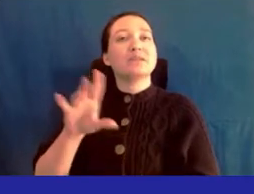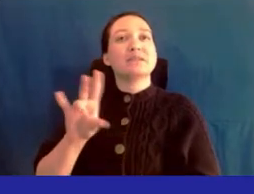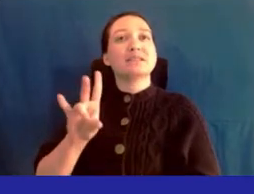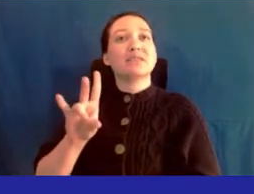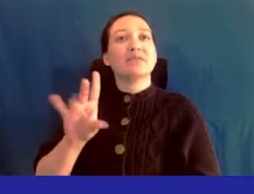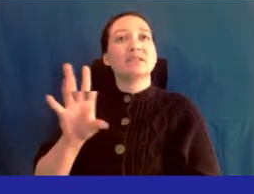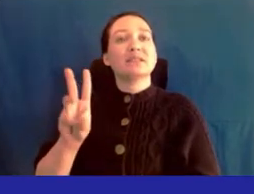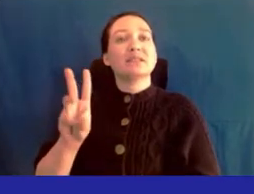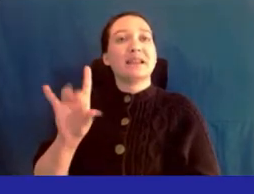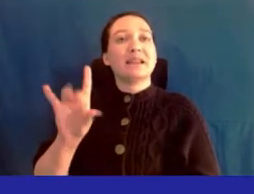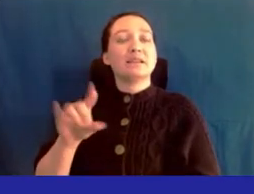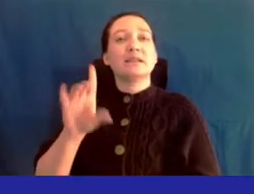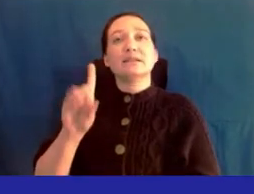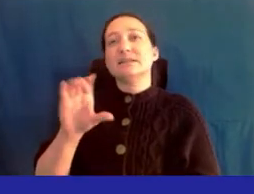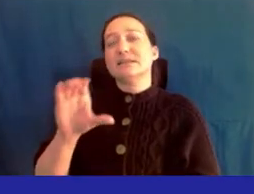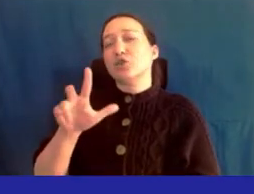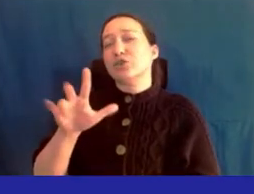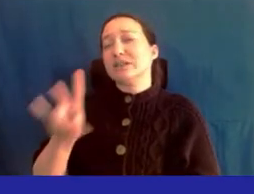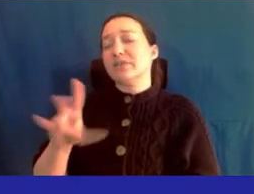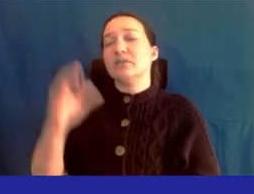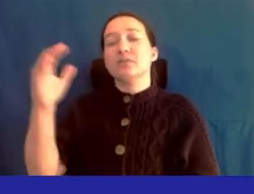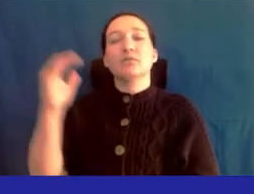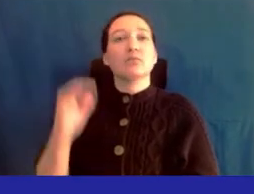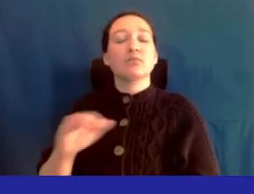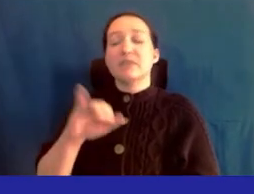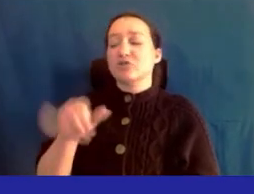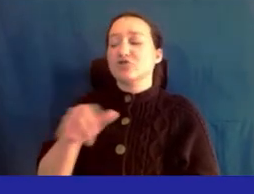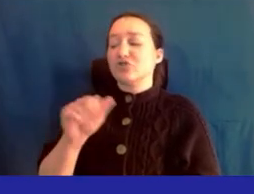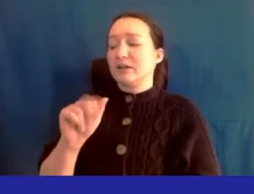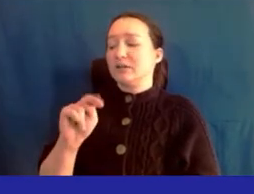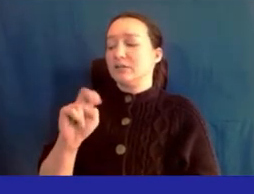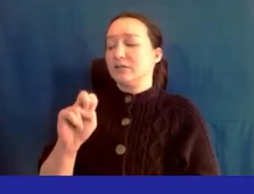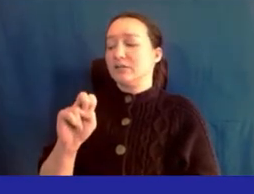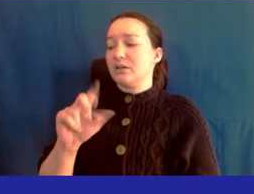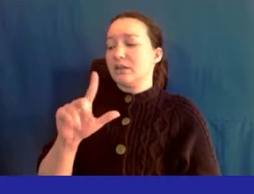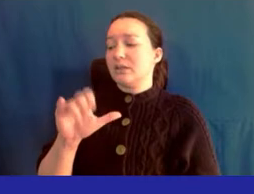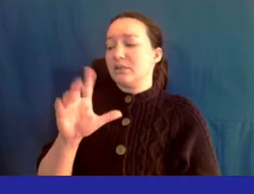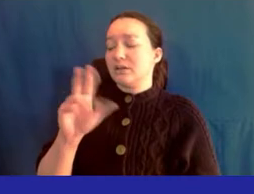DC37. And after that is Jane Lima Negrom.